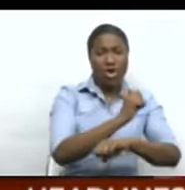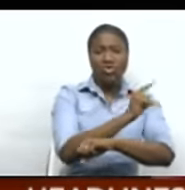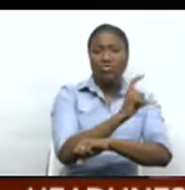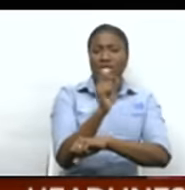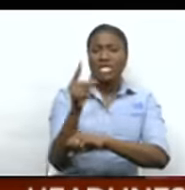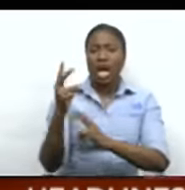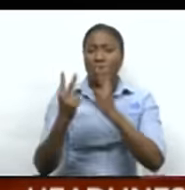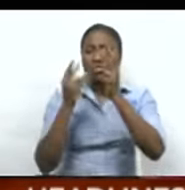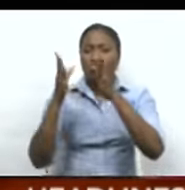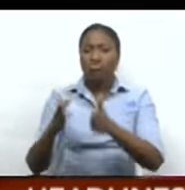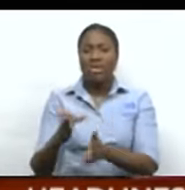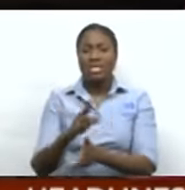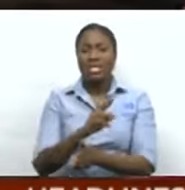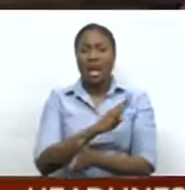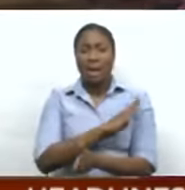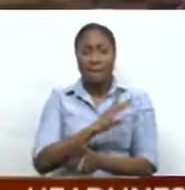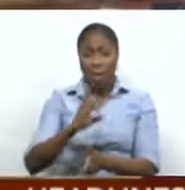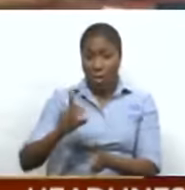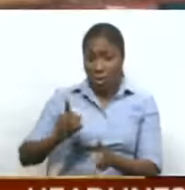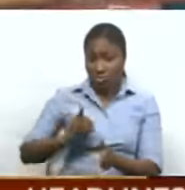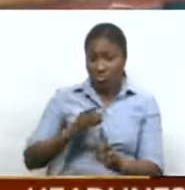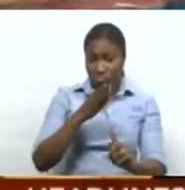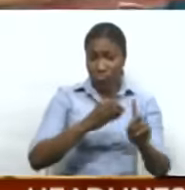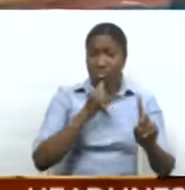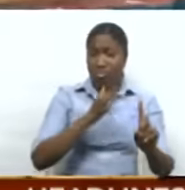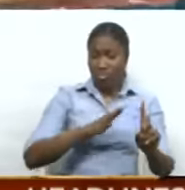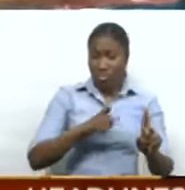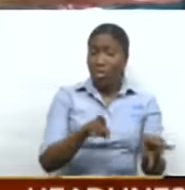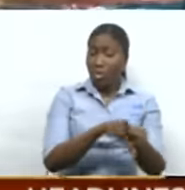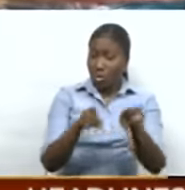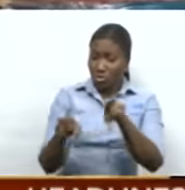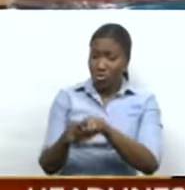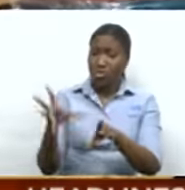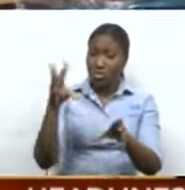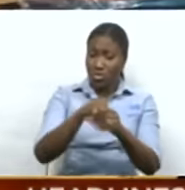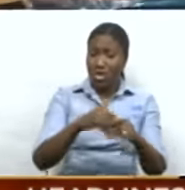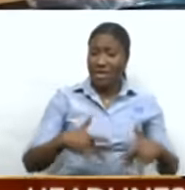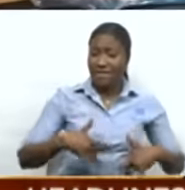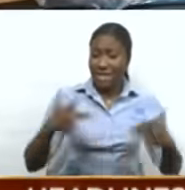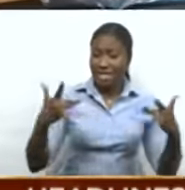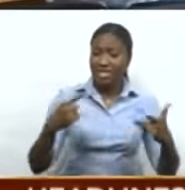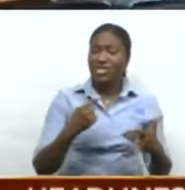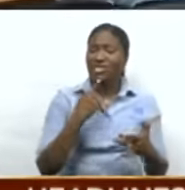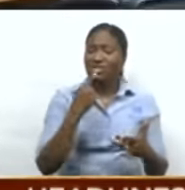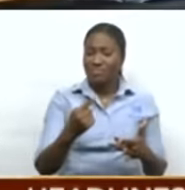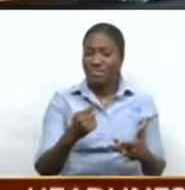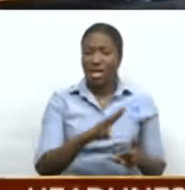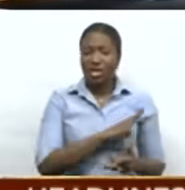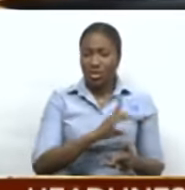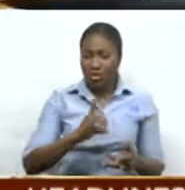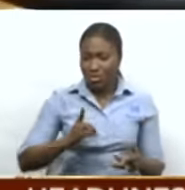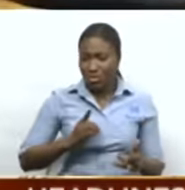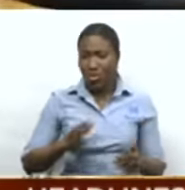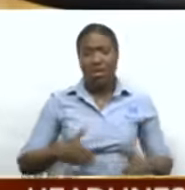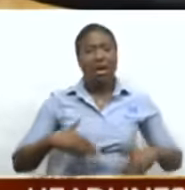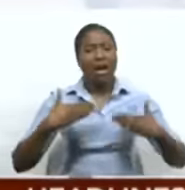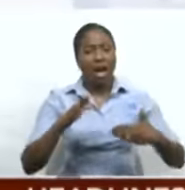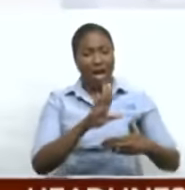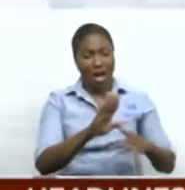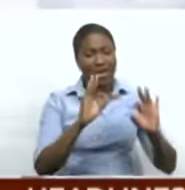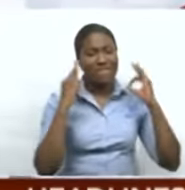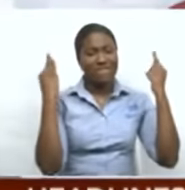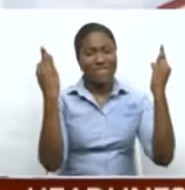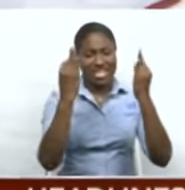Board, Elaine Hart-Francisco, who also participated in the event, said the Tourism Board embraced Kayakaya Festival